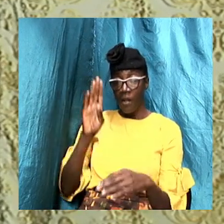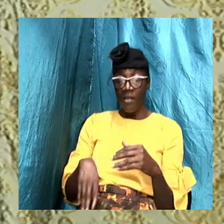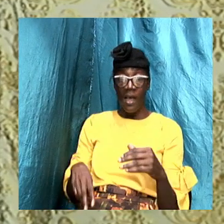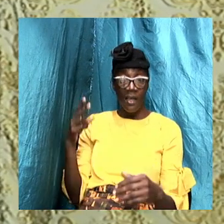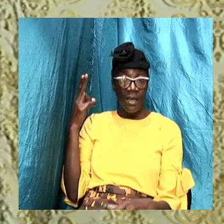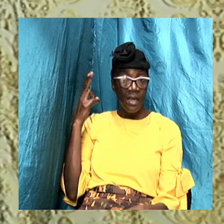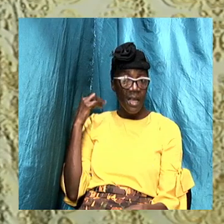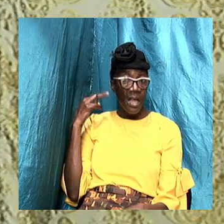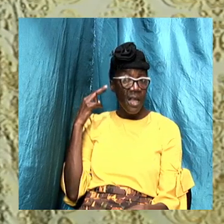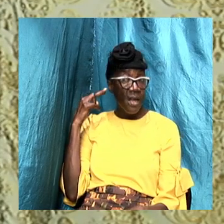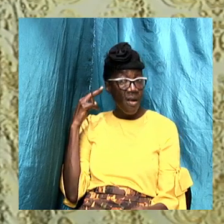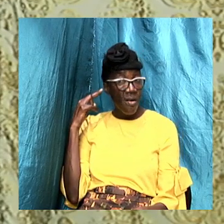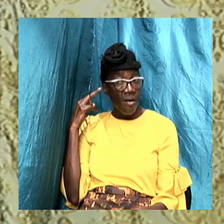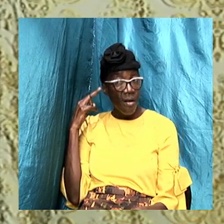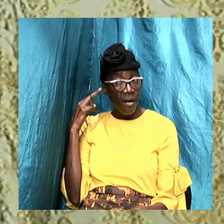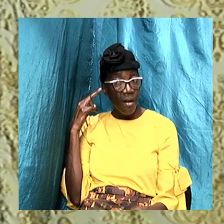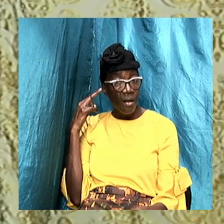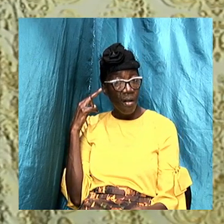hear